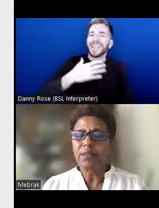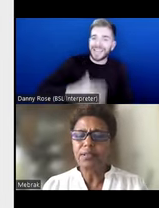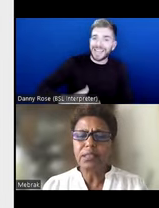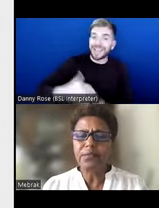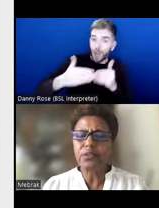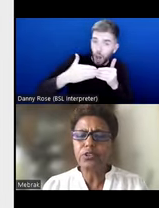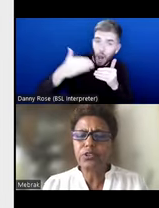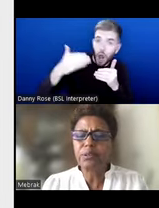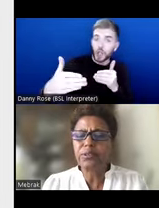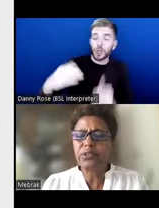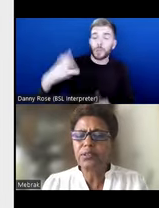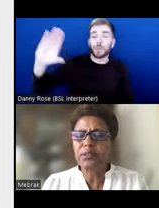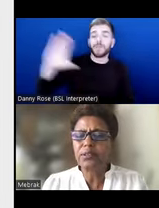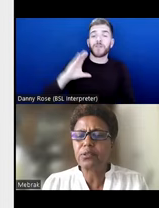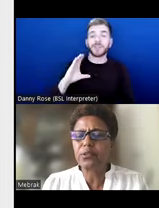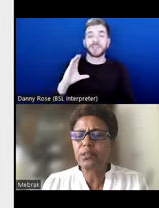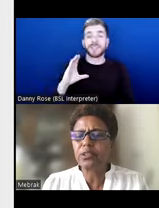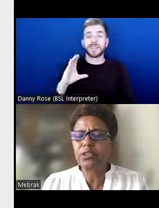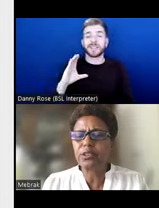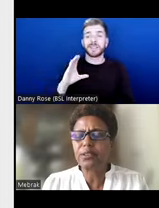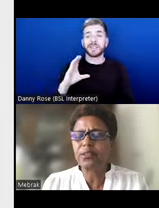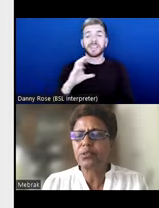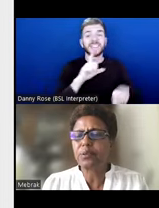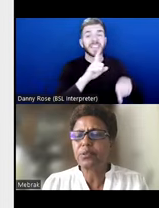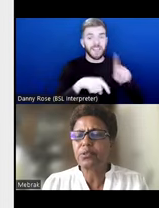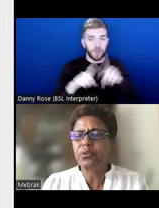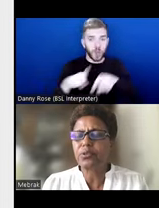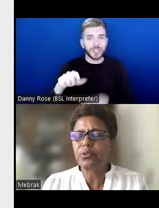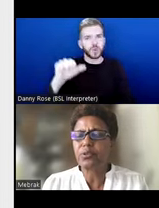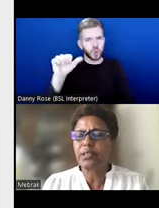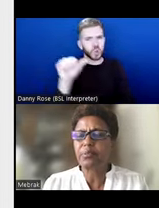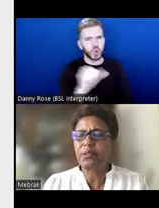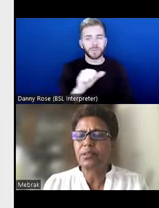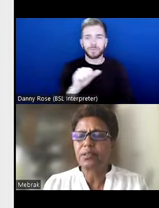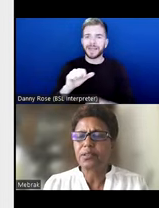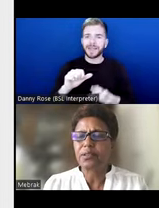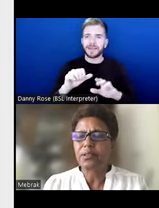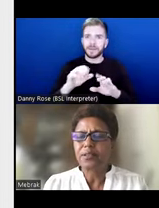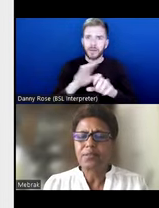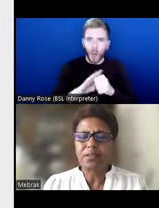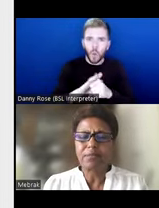diversity should be considered as a local, national and global resources, not liability.